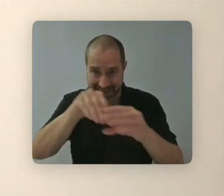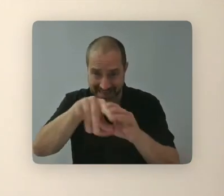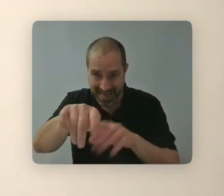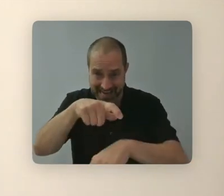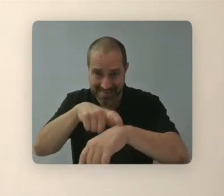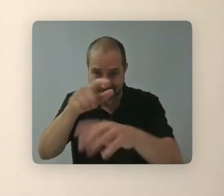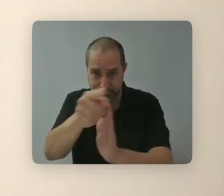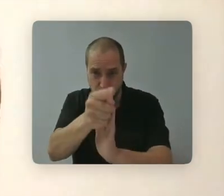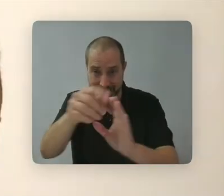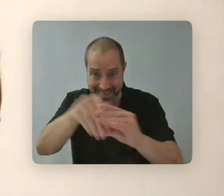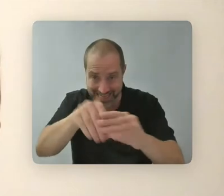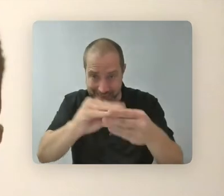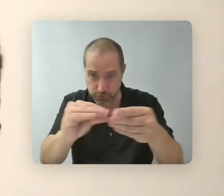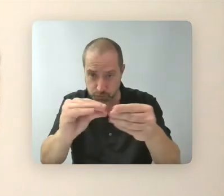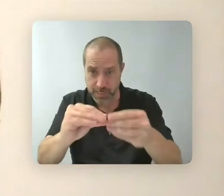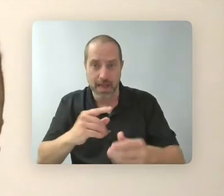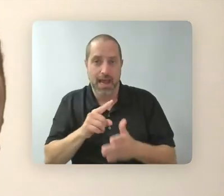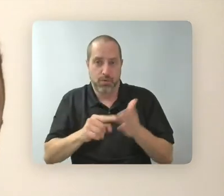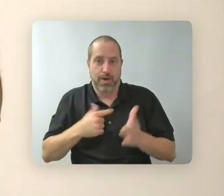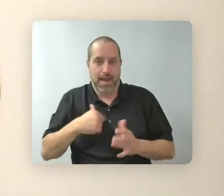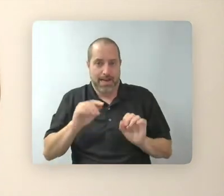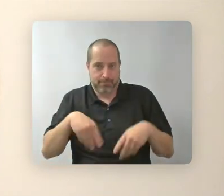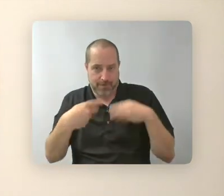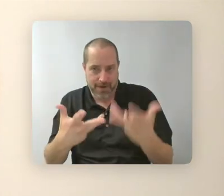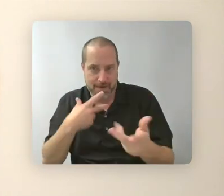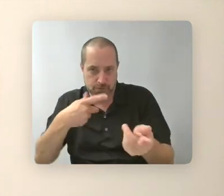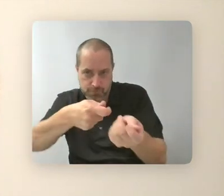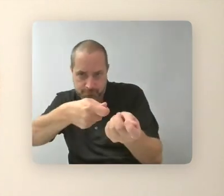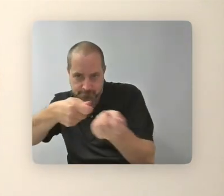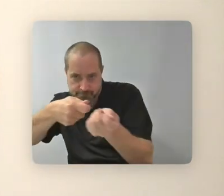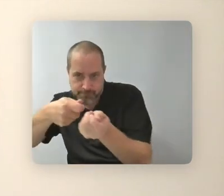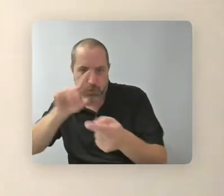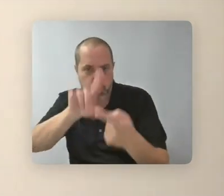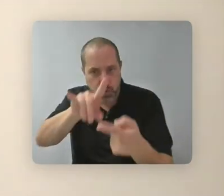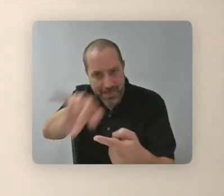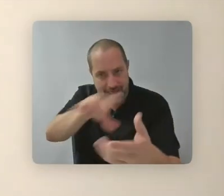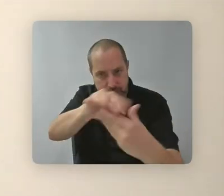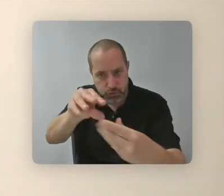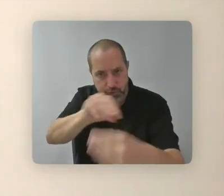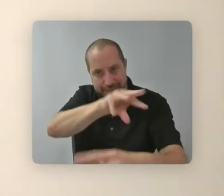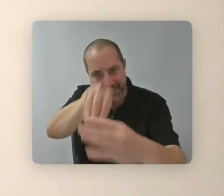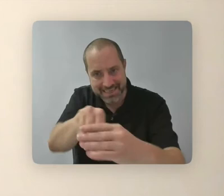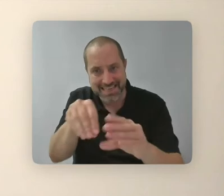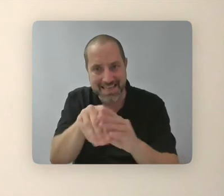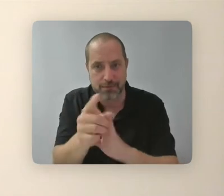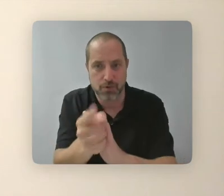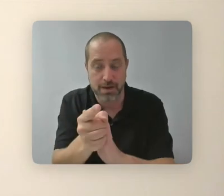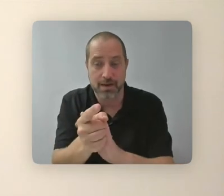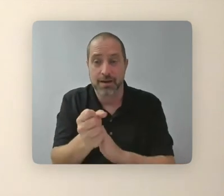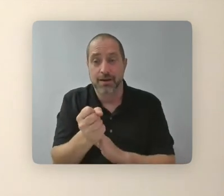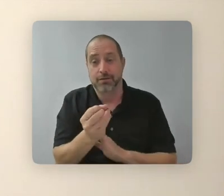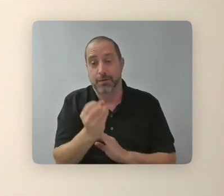toolkit to get them there and to really focus on what they're doing in the moment. So ironically